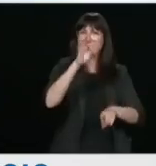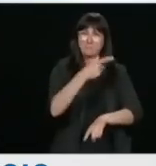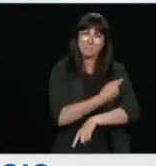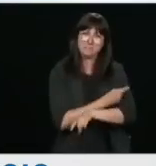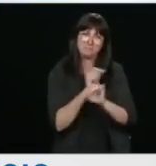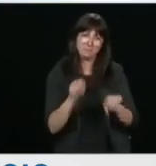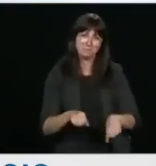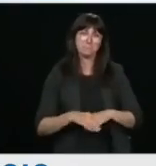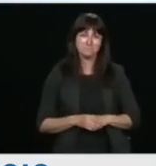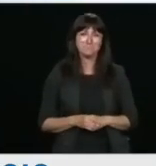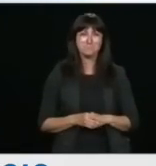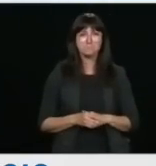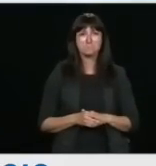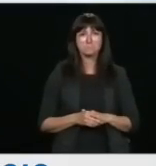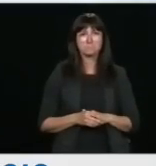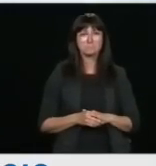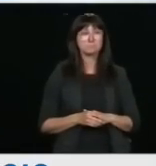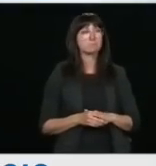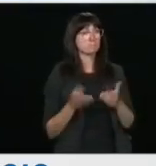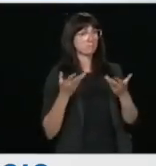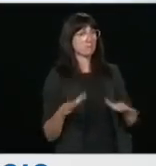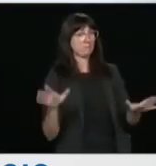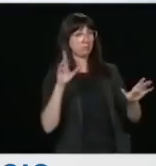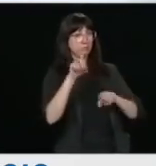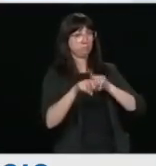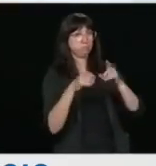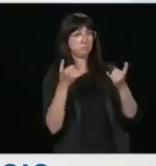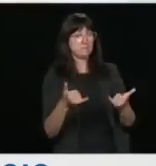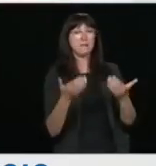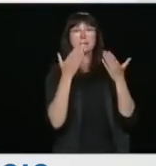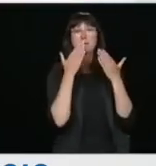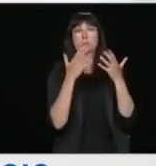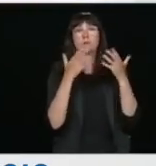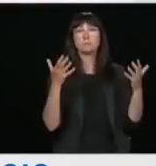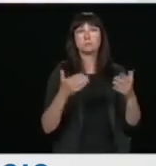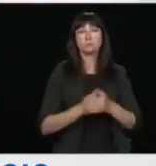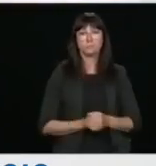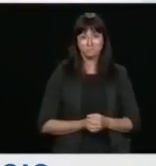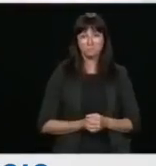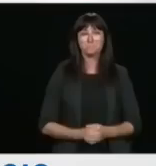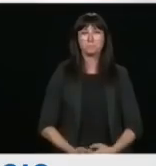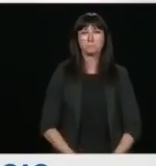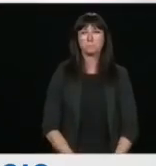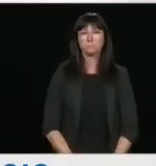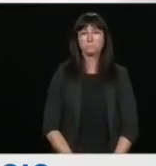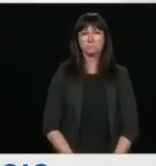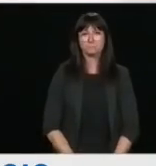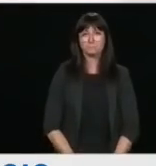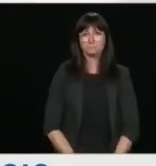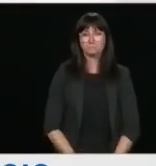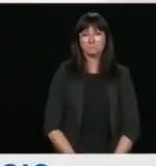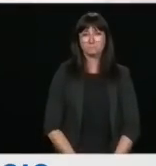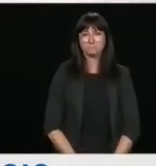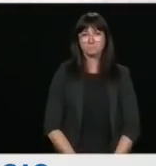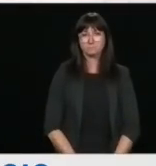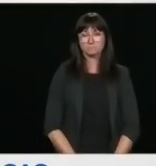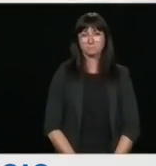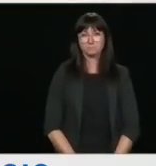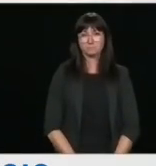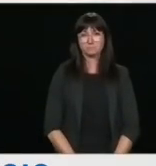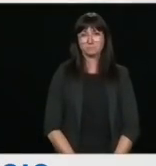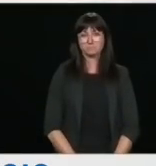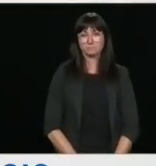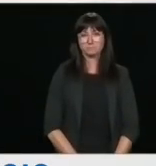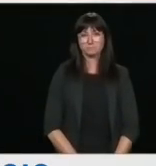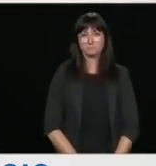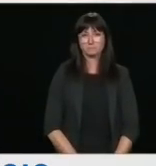That's all the time we have today. All right. So we've been listening to this live event from Ottawa regarding Canada's spy agency, CSIS, the Canadian Security Intelligence